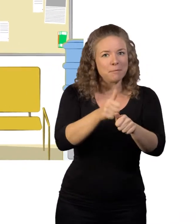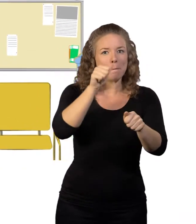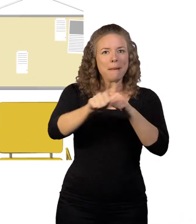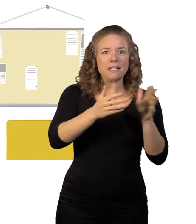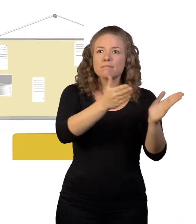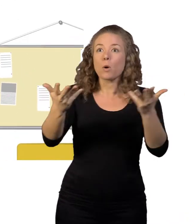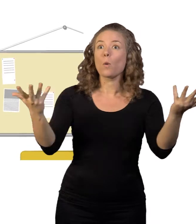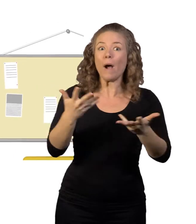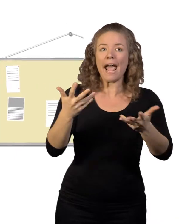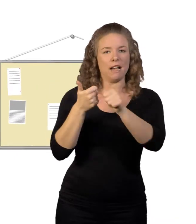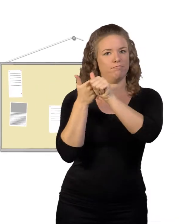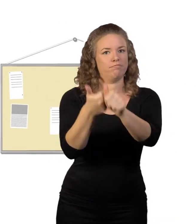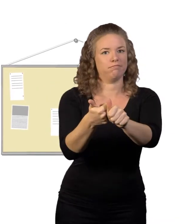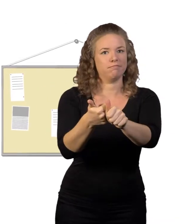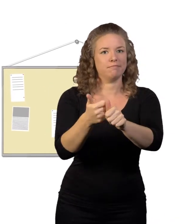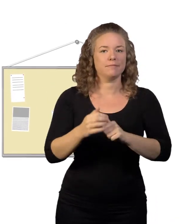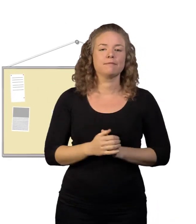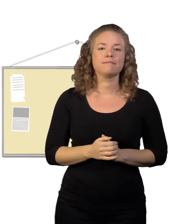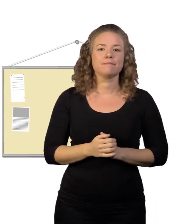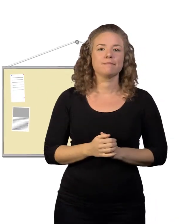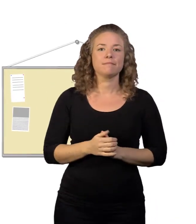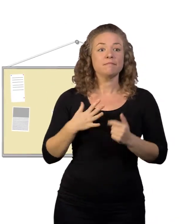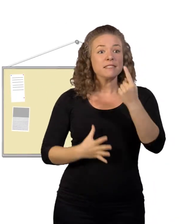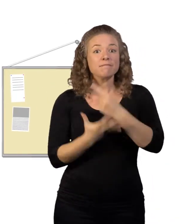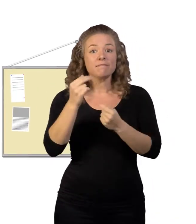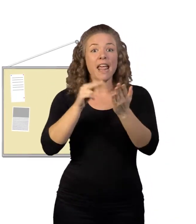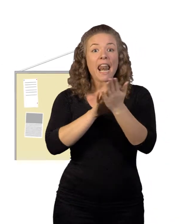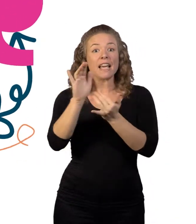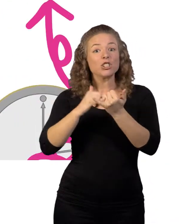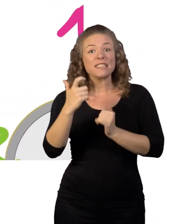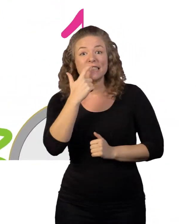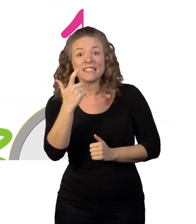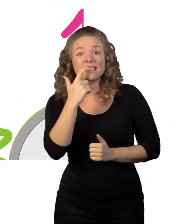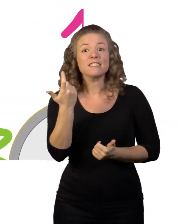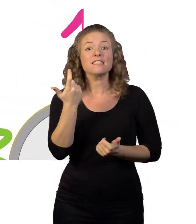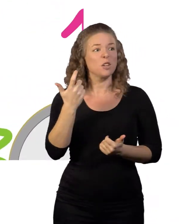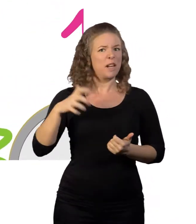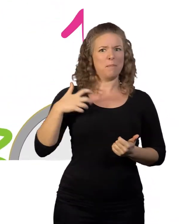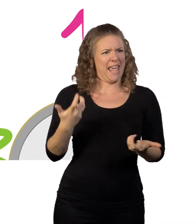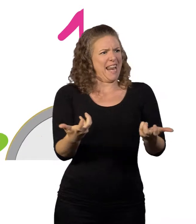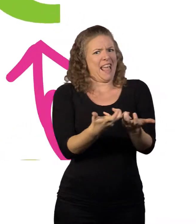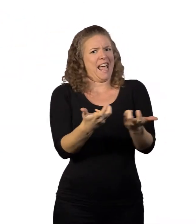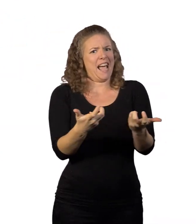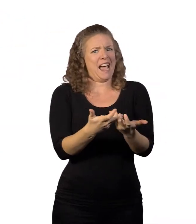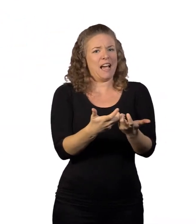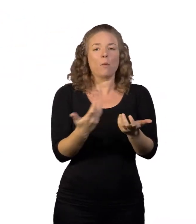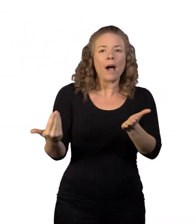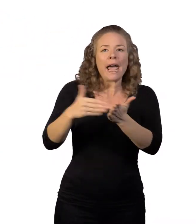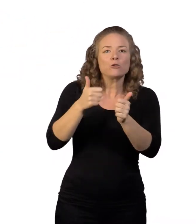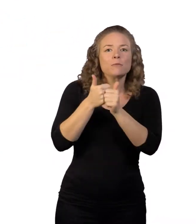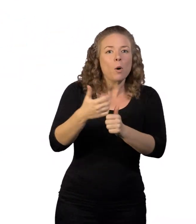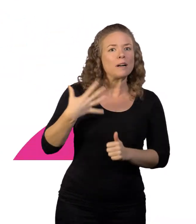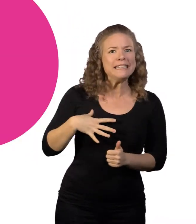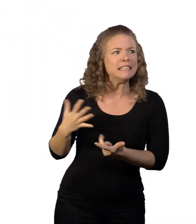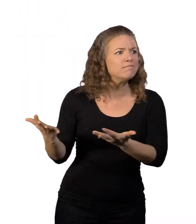or stress, we can be there to find you the best place to go for help. Whether it's finding an NHS dentist, how to make a